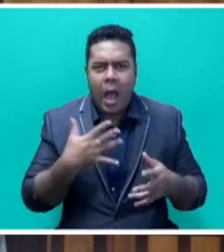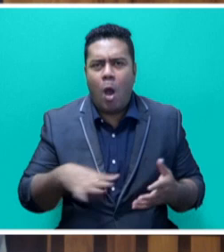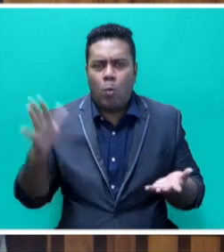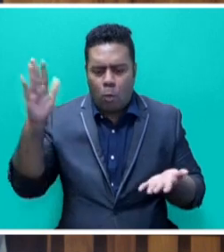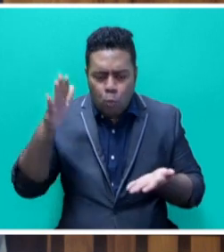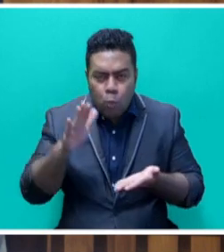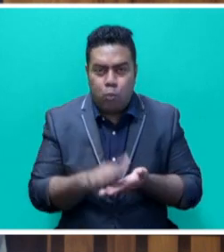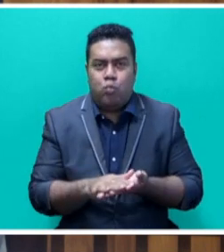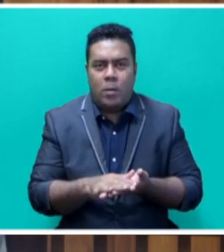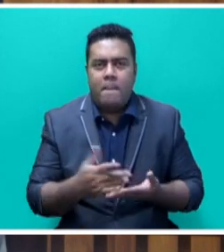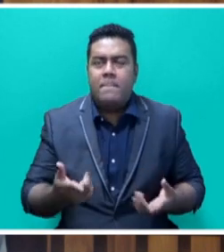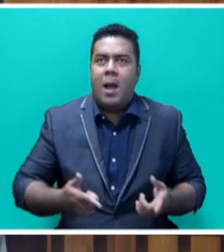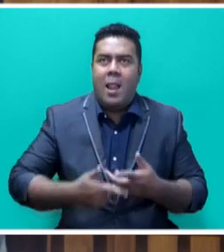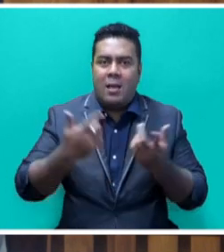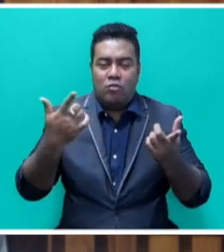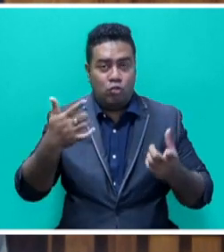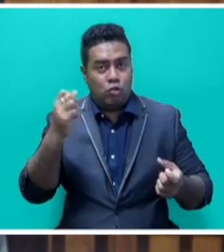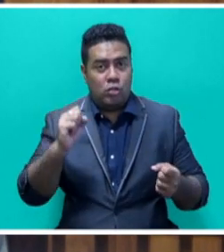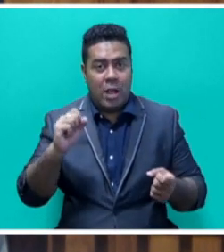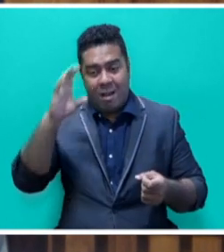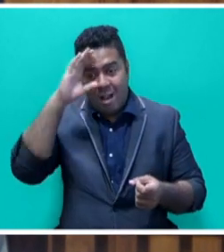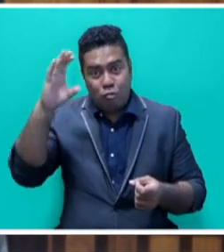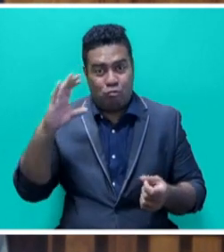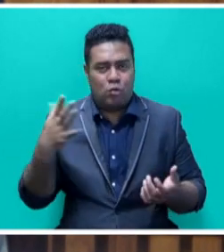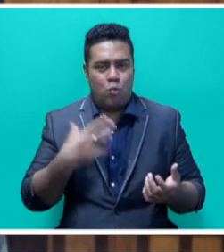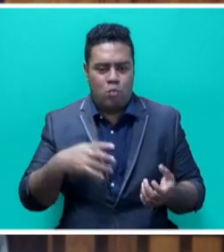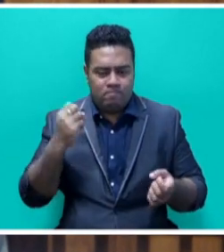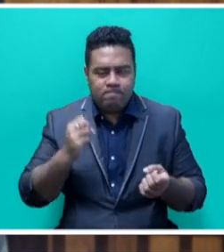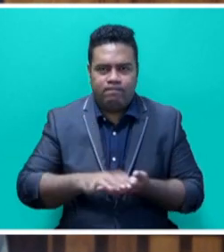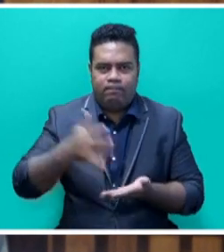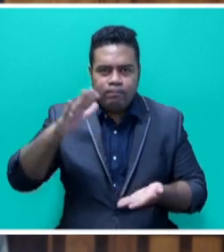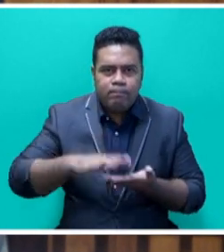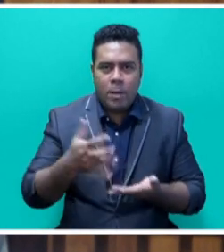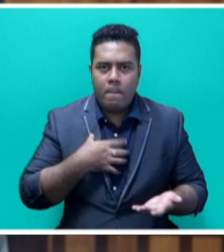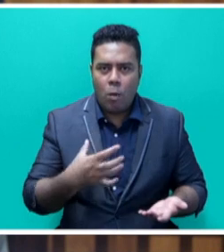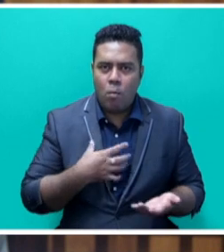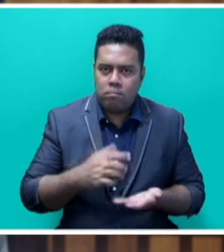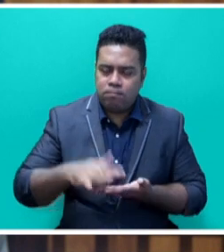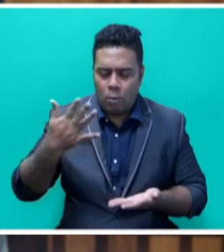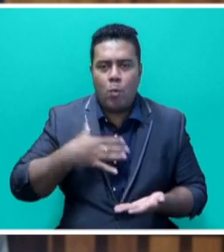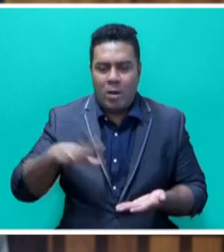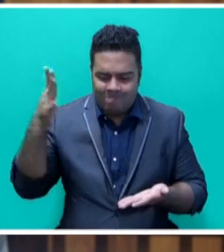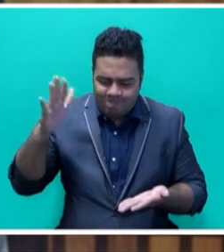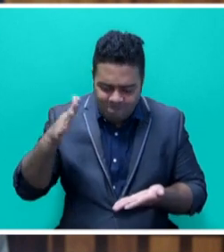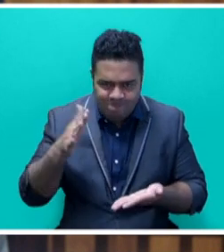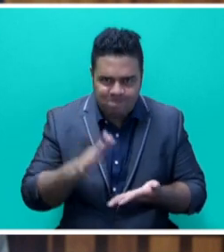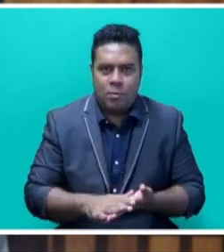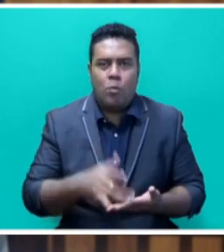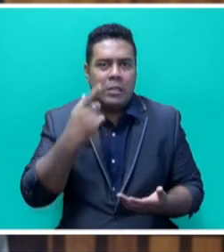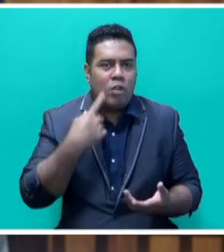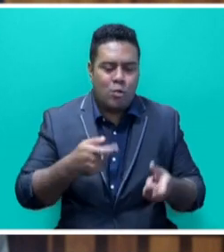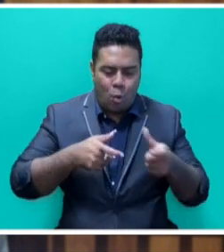commitments by large greenhouse gas-emitting countries, establishing a deadline for these commitments to result in emissions peak